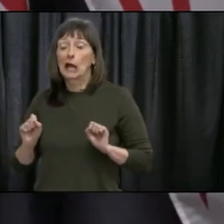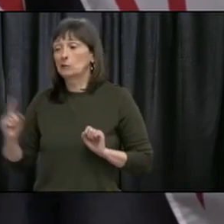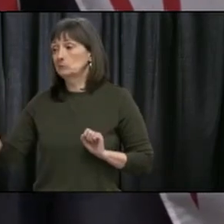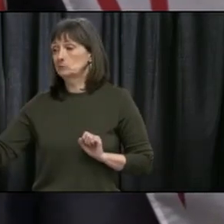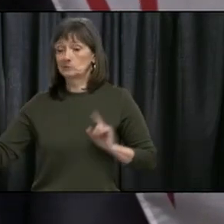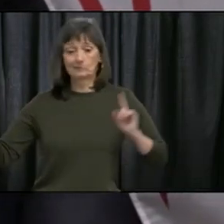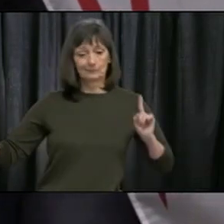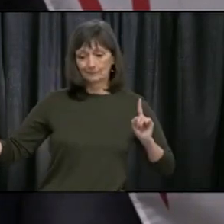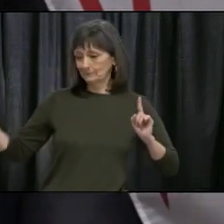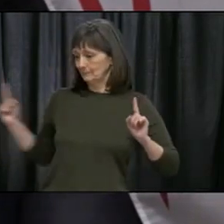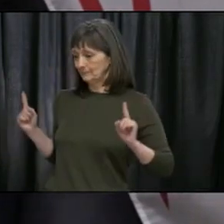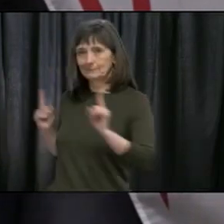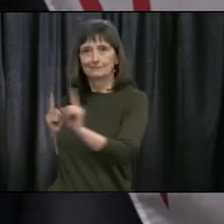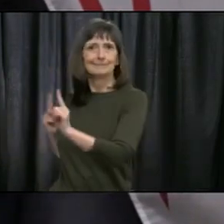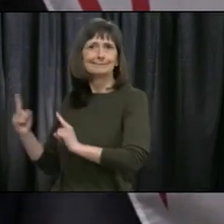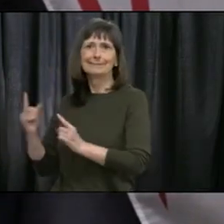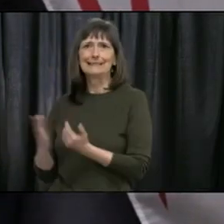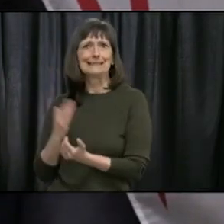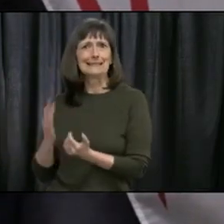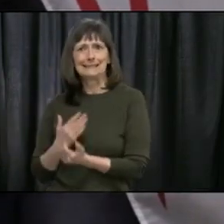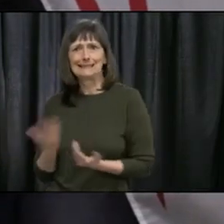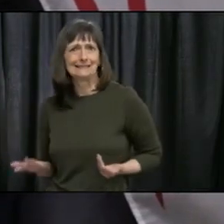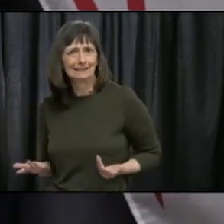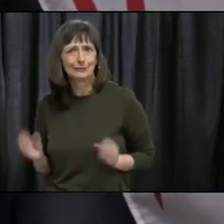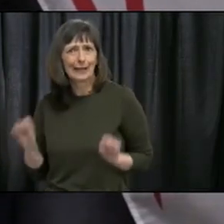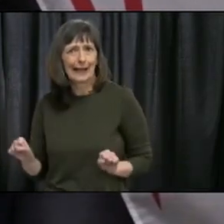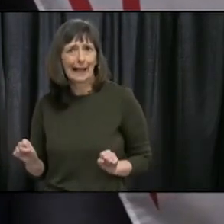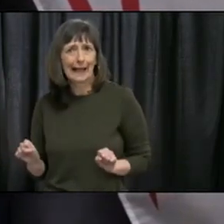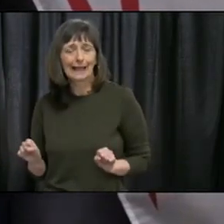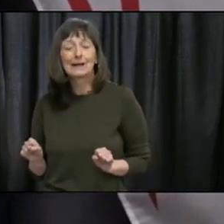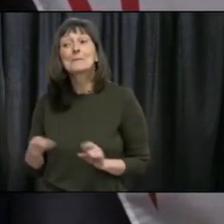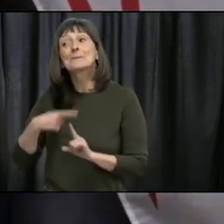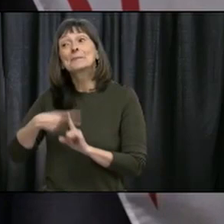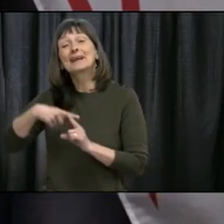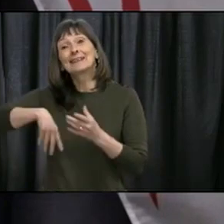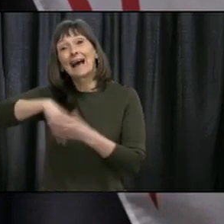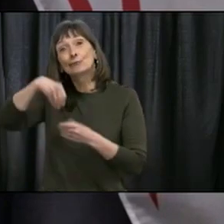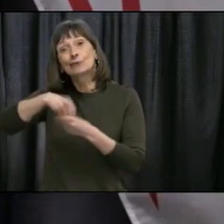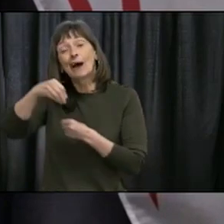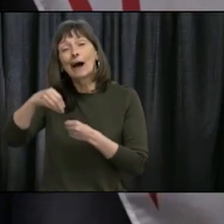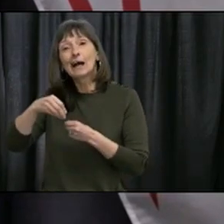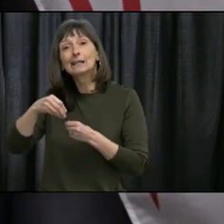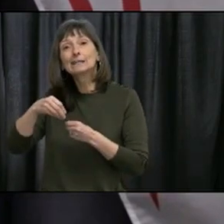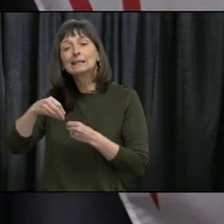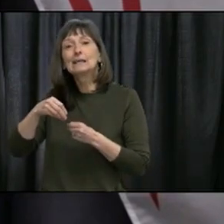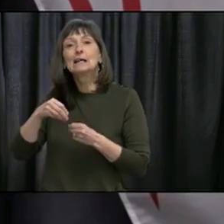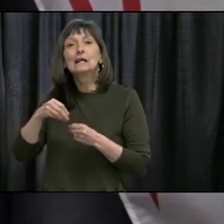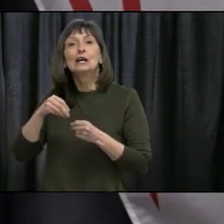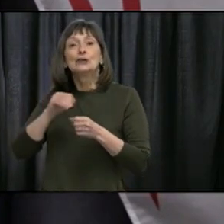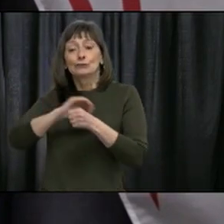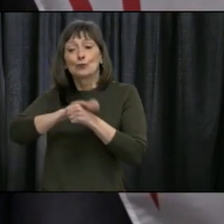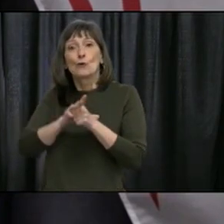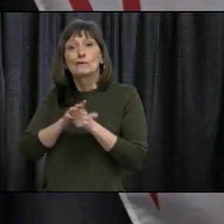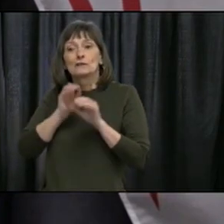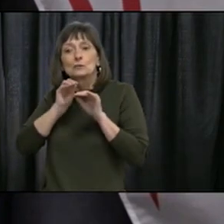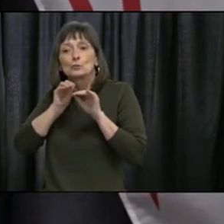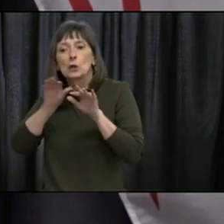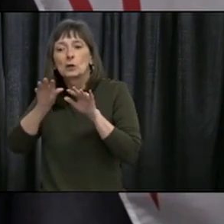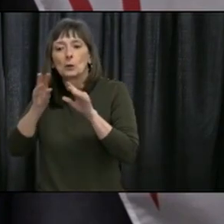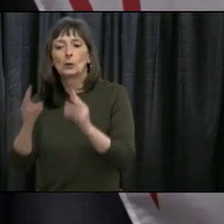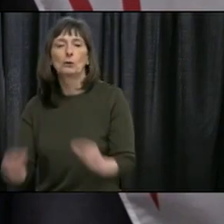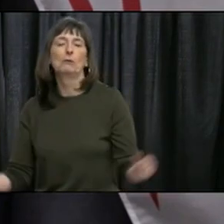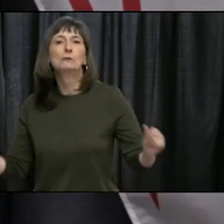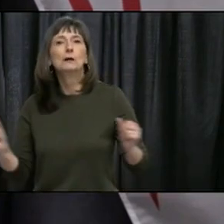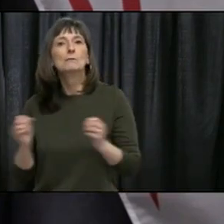more than six feet apart. And we know that the risk of transmission is lower while outside as opposed to inside. So